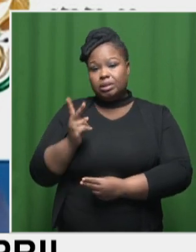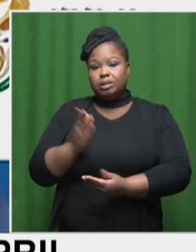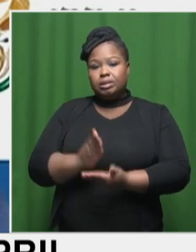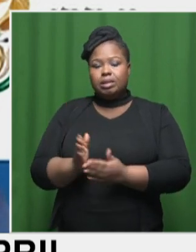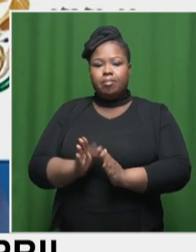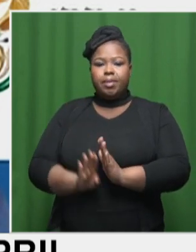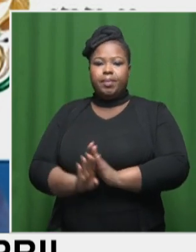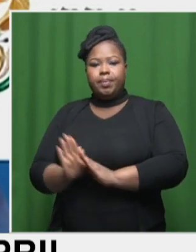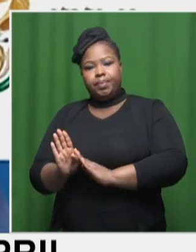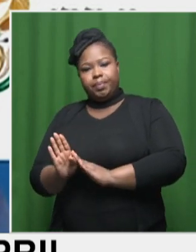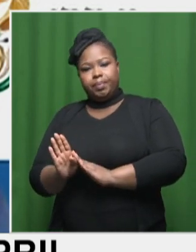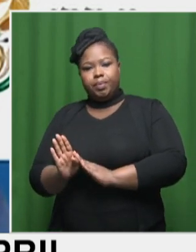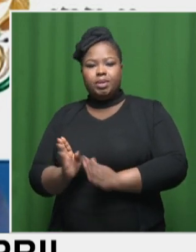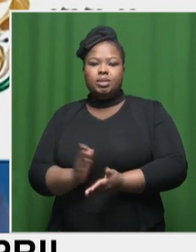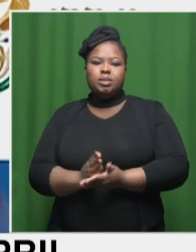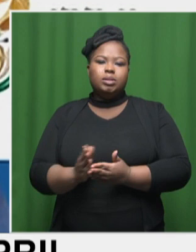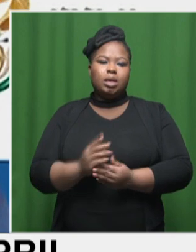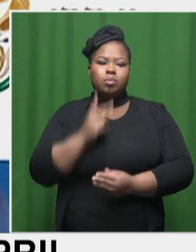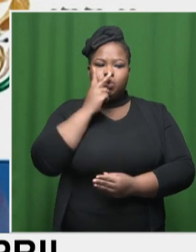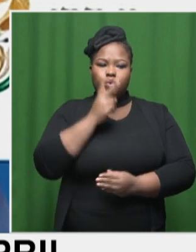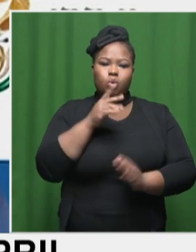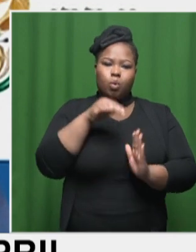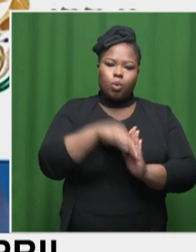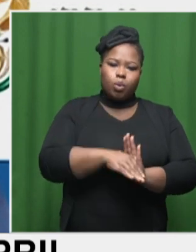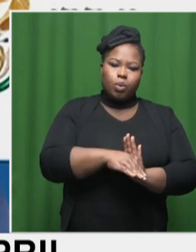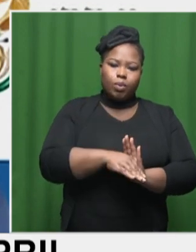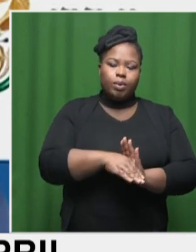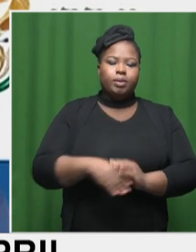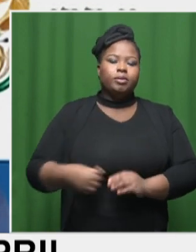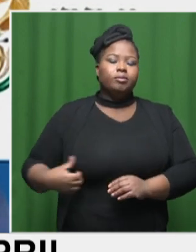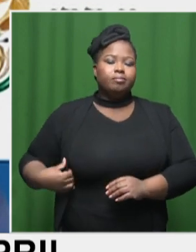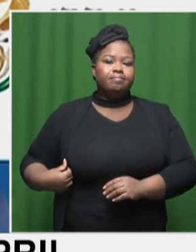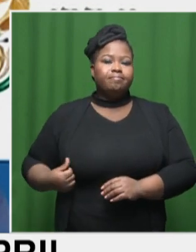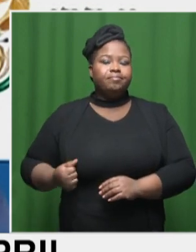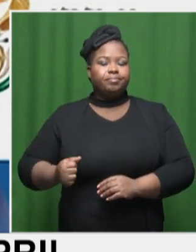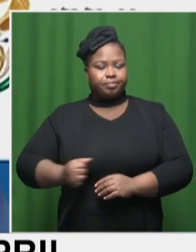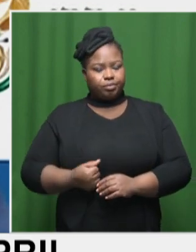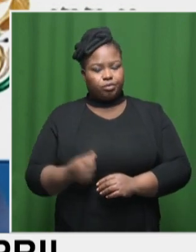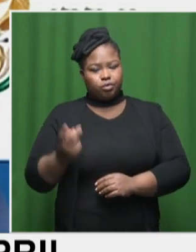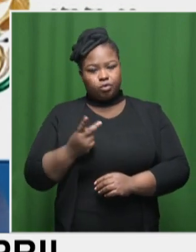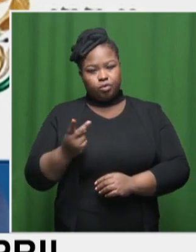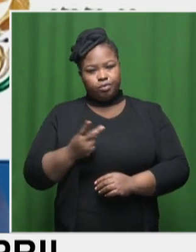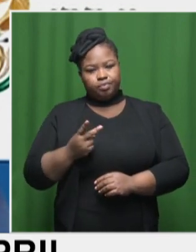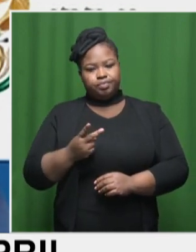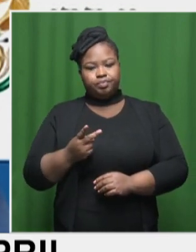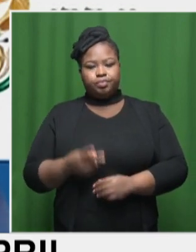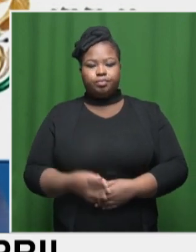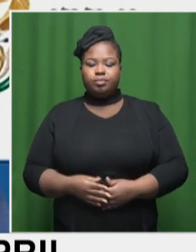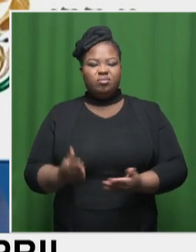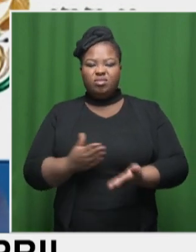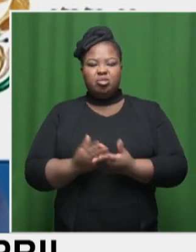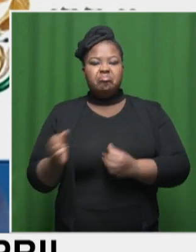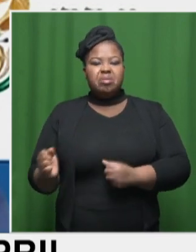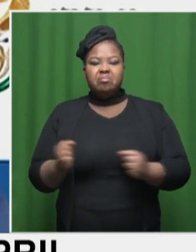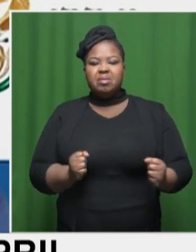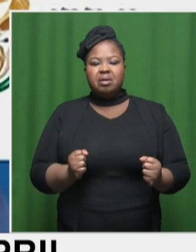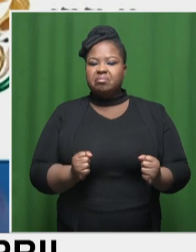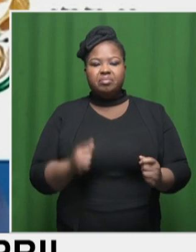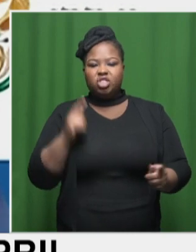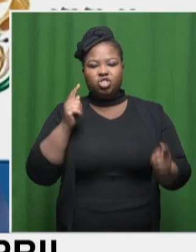with the number where we see some decreases. And there's a large bunch in the middle where there's no change at all.